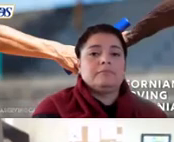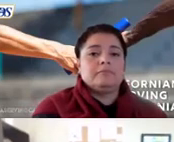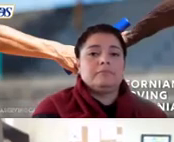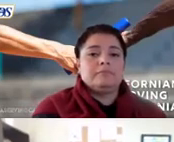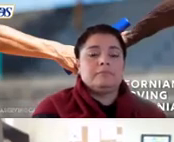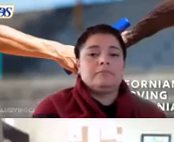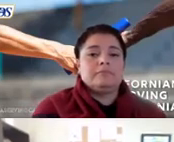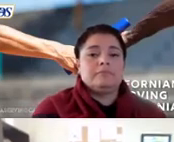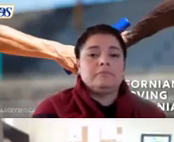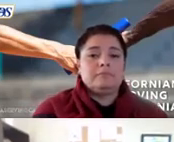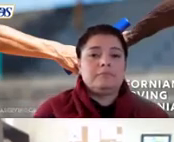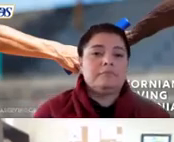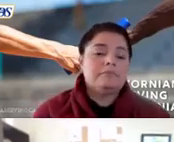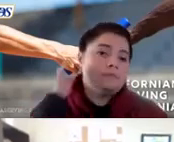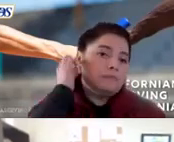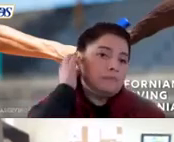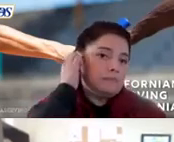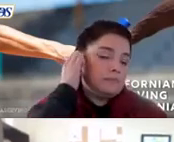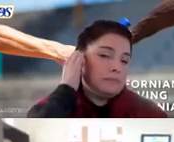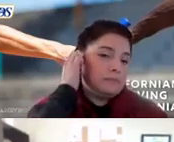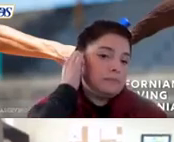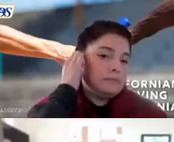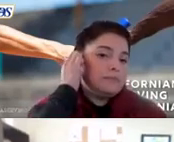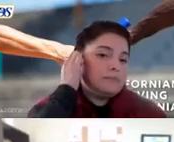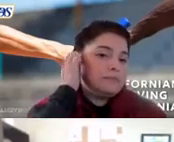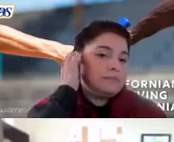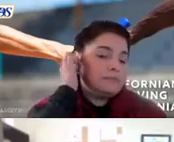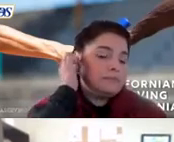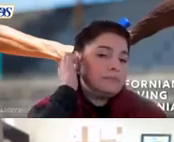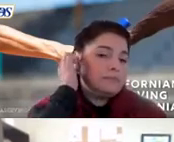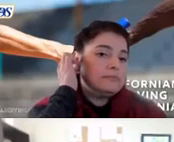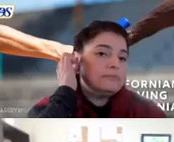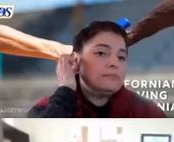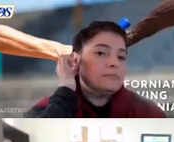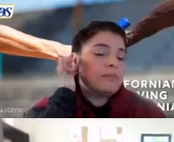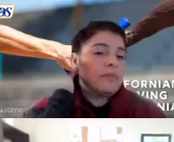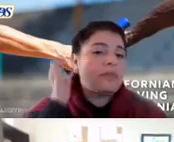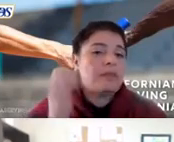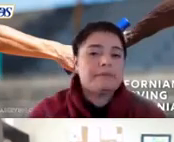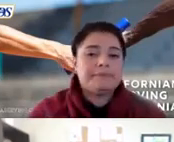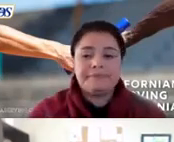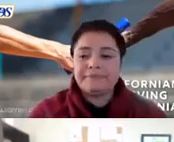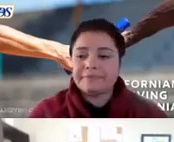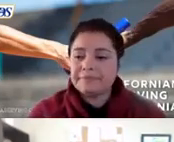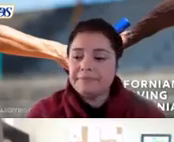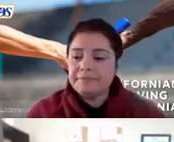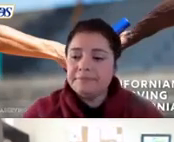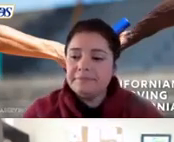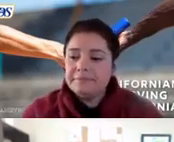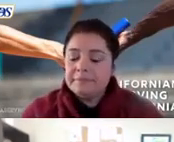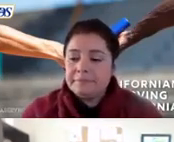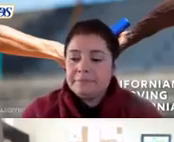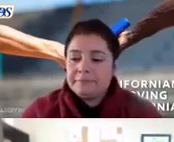native asian black african american hispanic native hawaiian or pacific or other